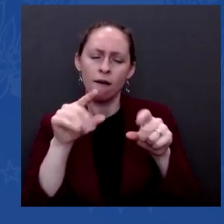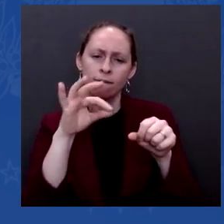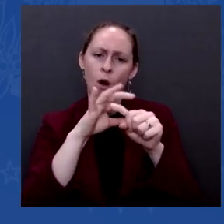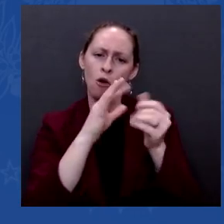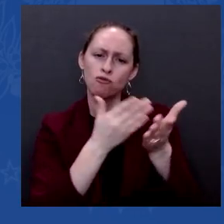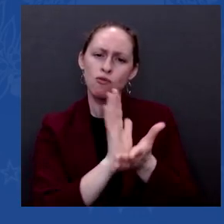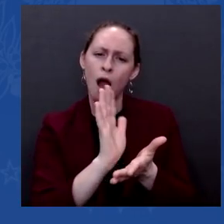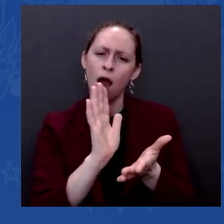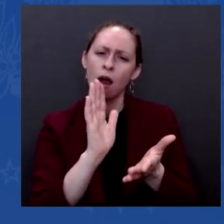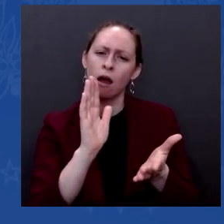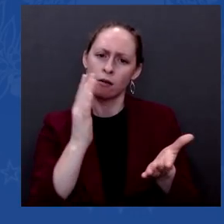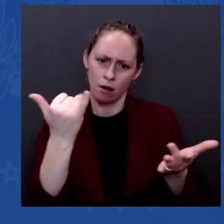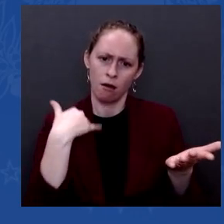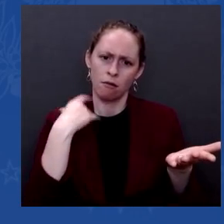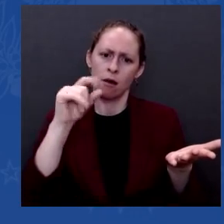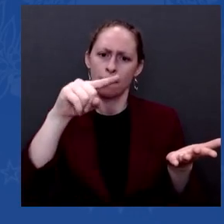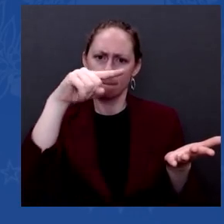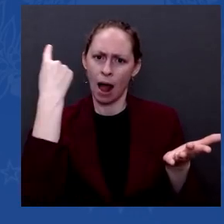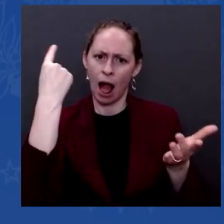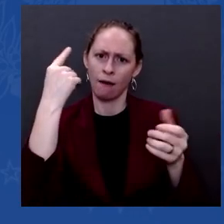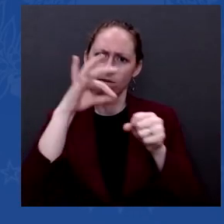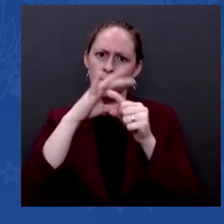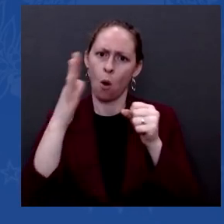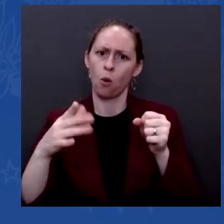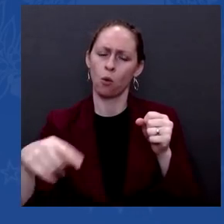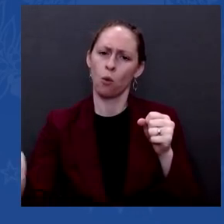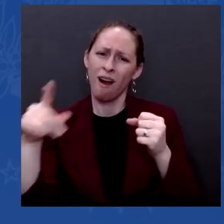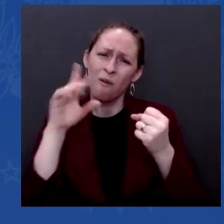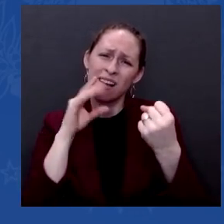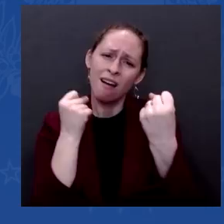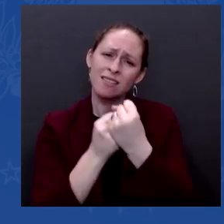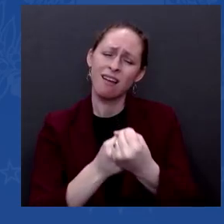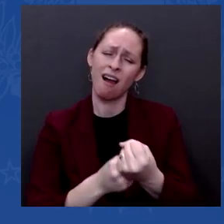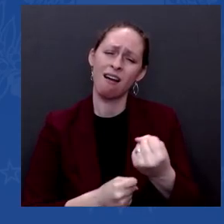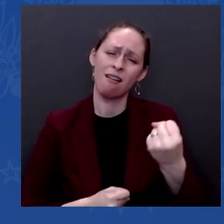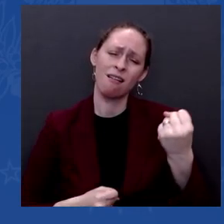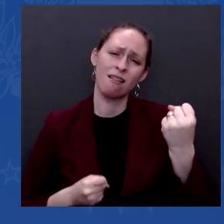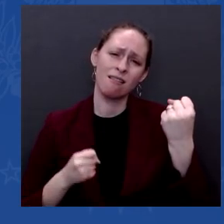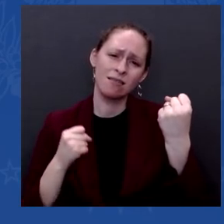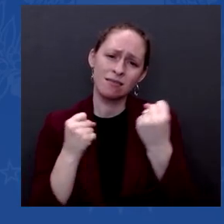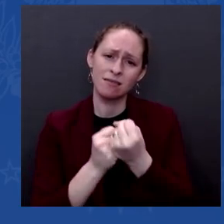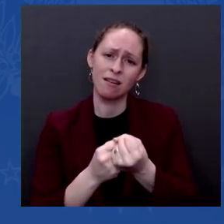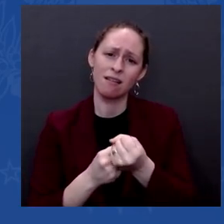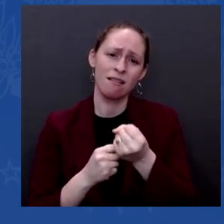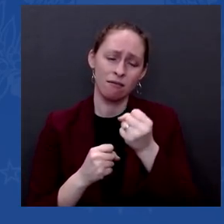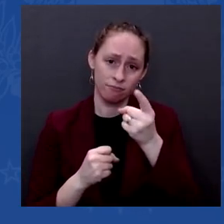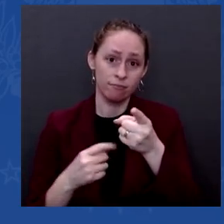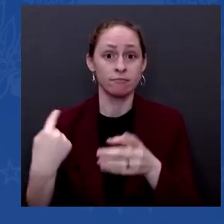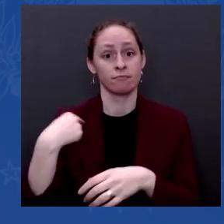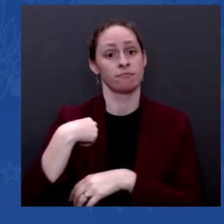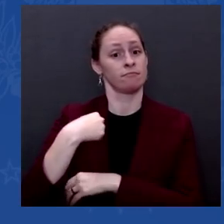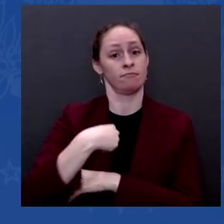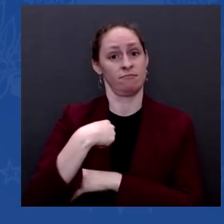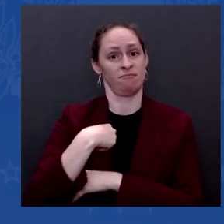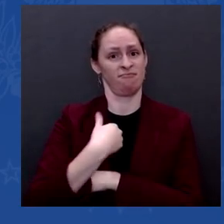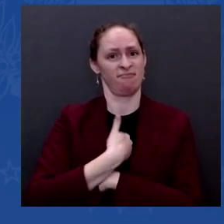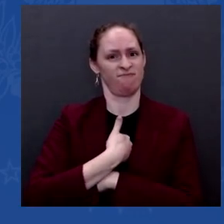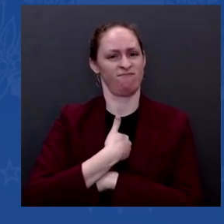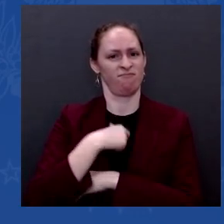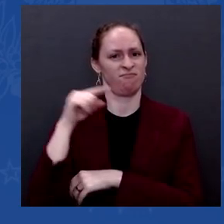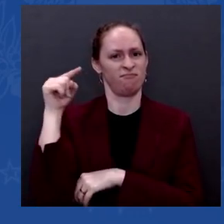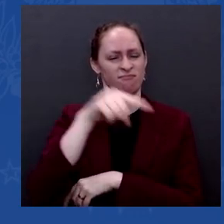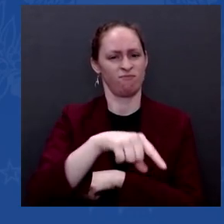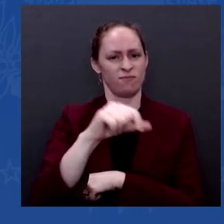I was in Congressman Clyburn's district yesterday in South Carolina. You opened this news conference talking about him. I